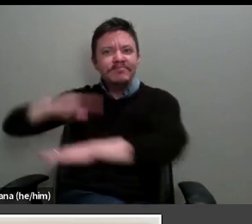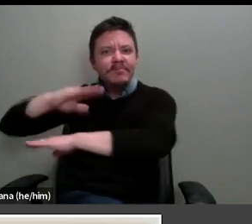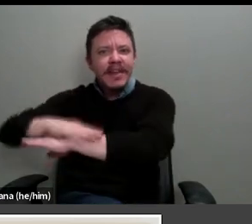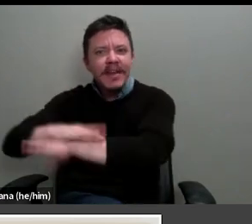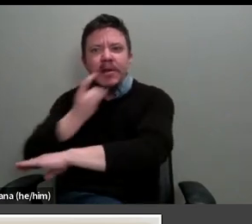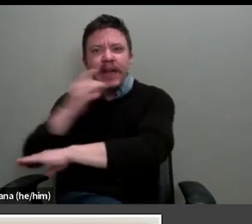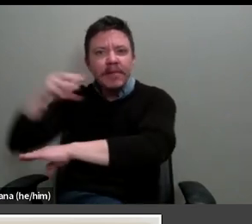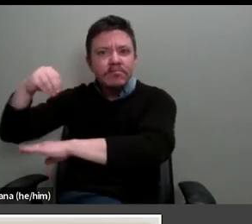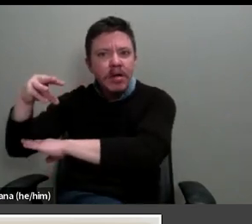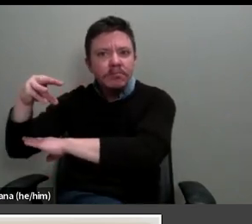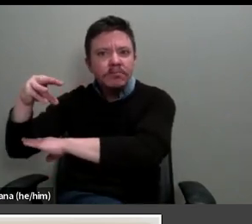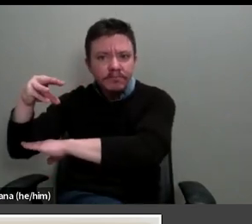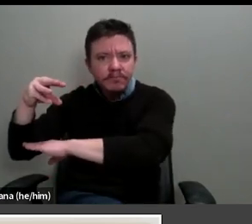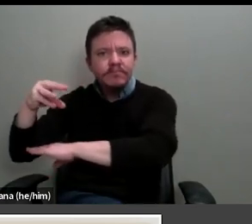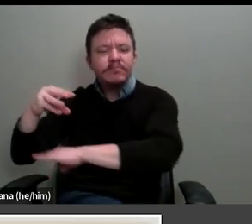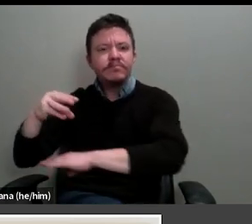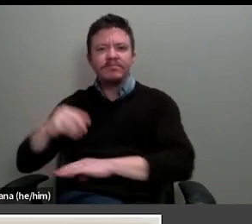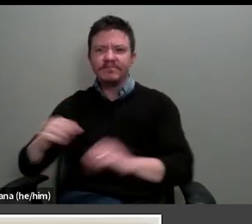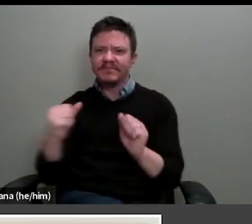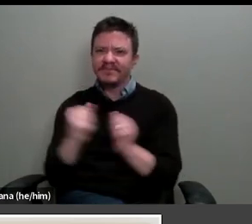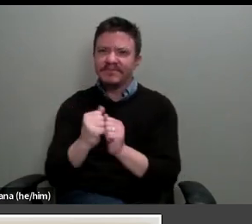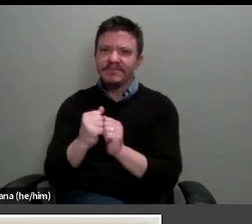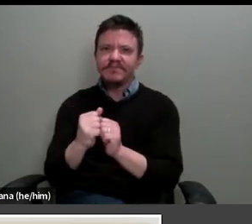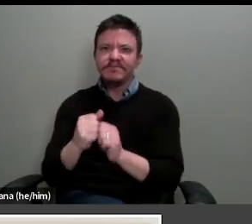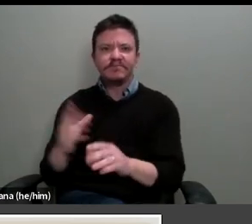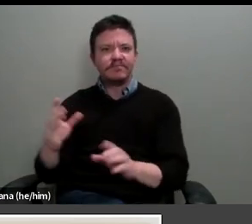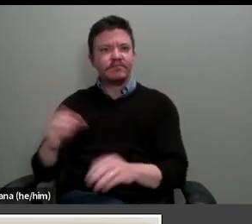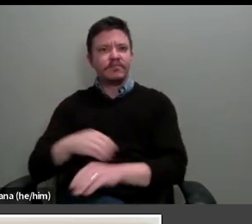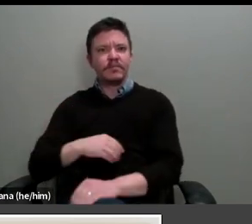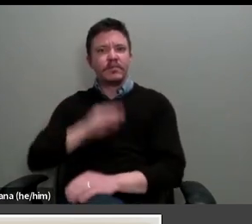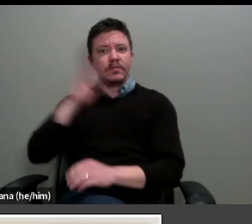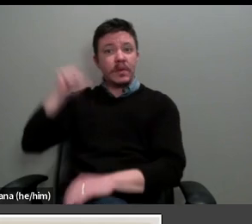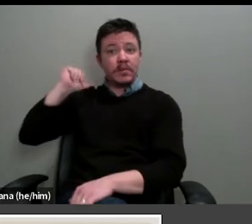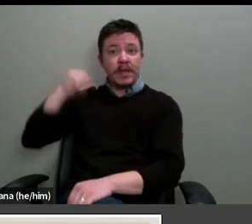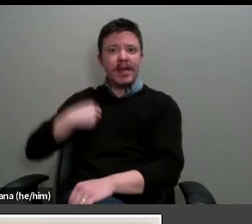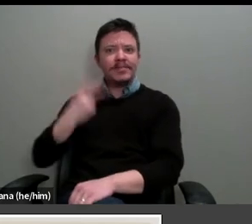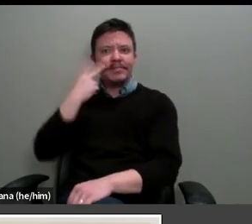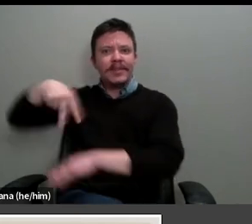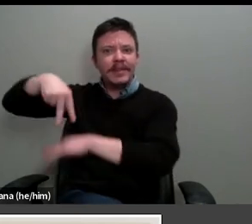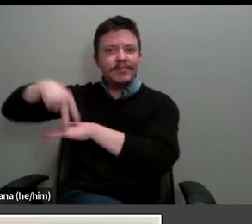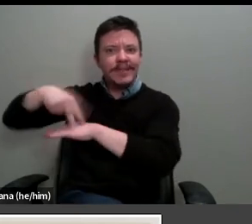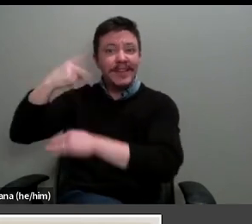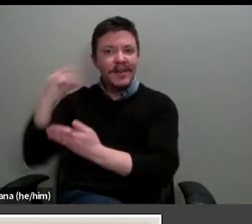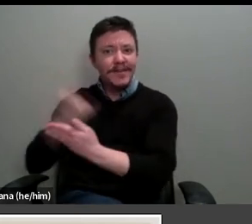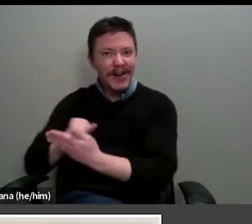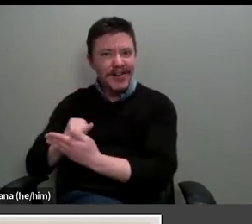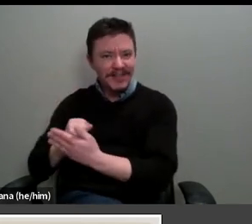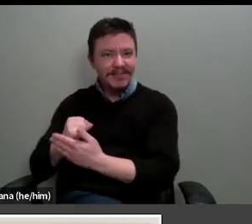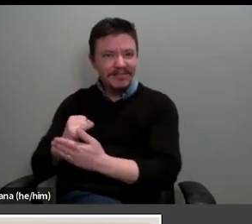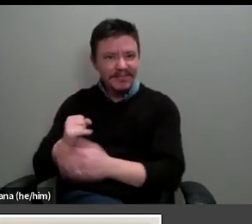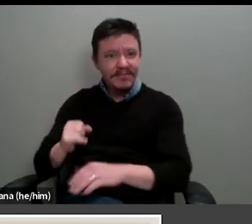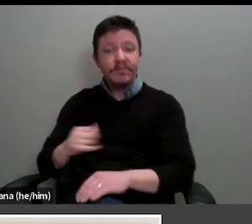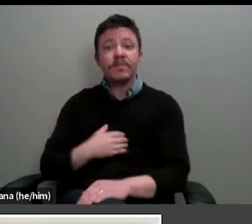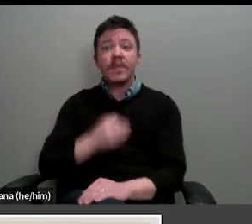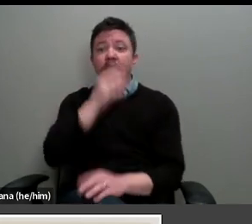with the distinct silhouette of an artist's easel to the right. Marie's body overlays the